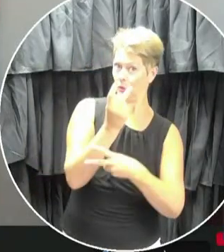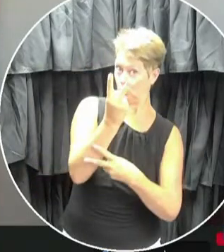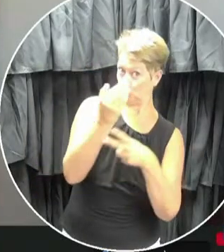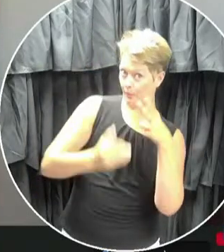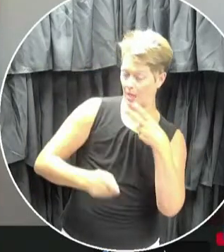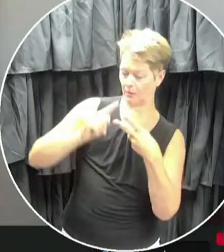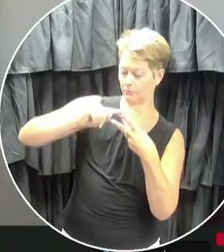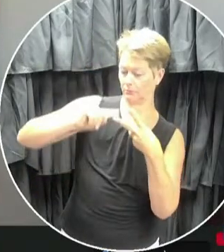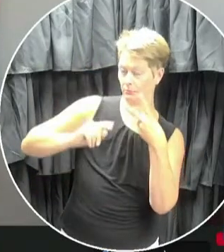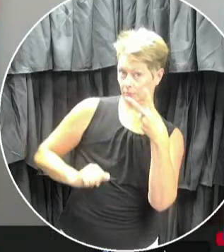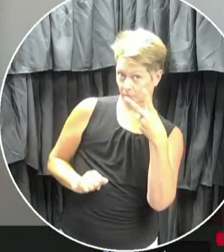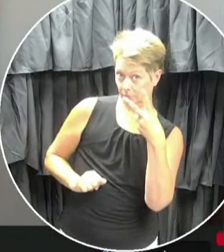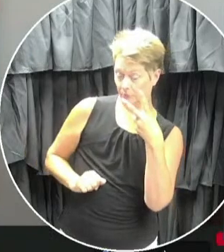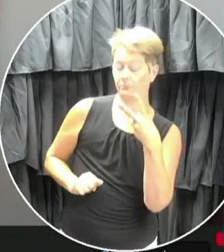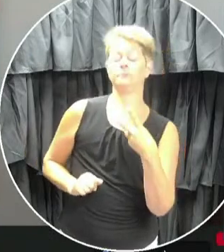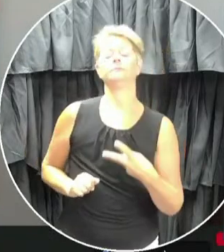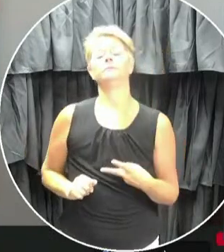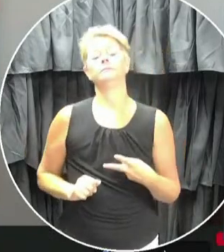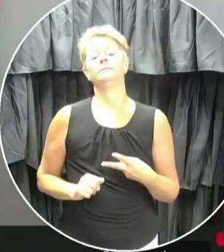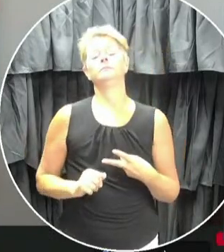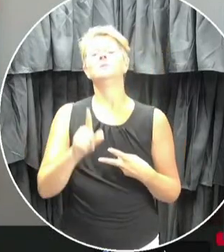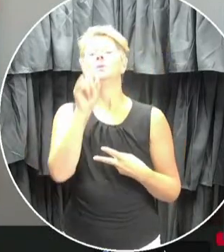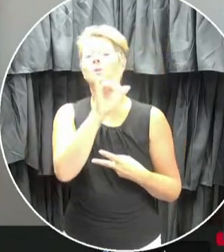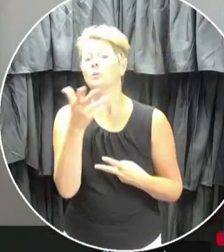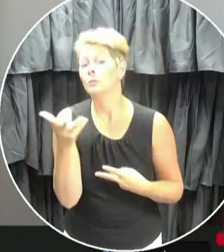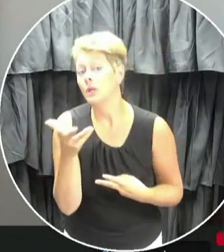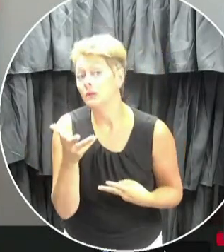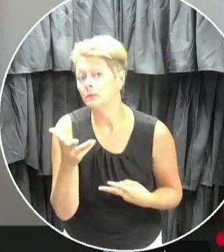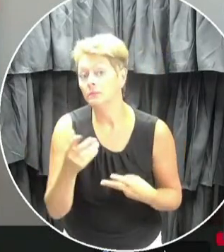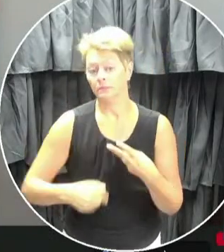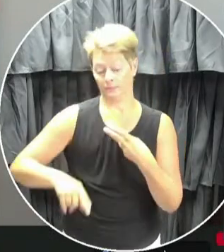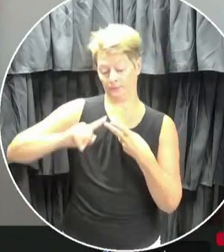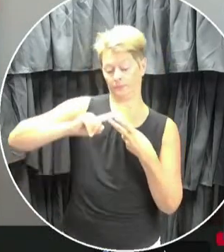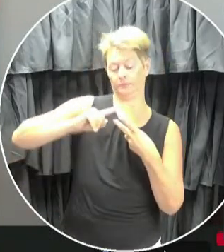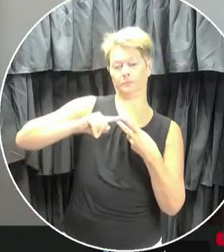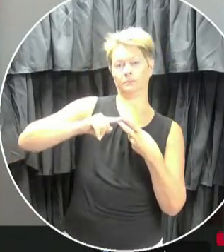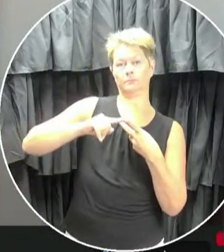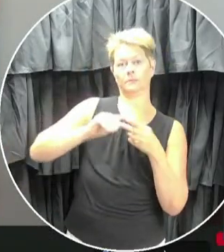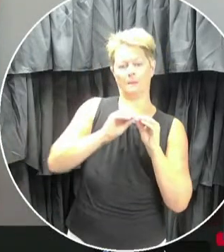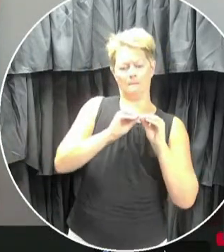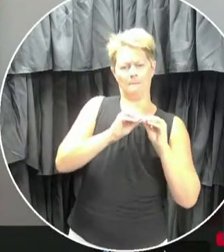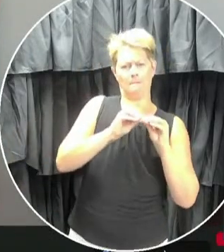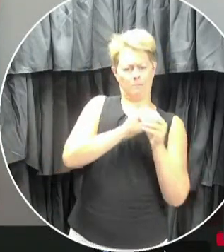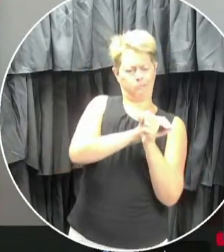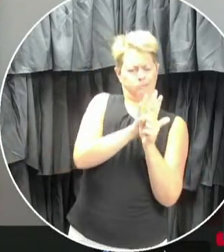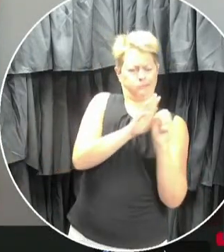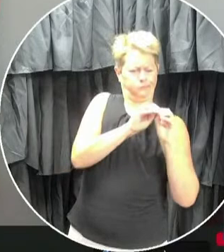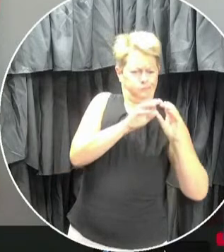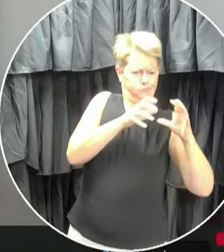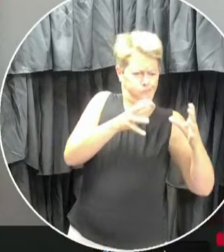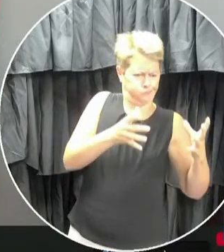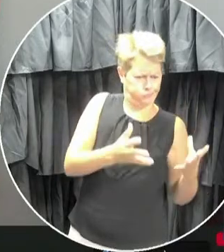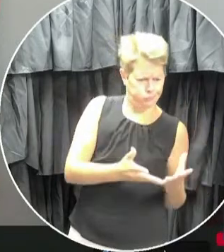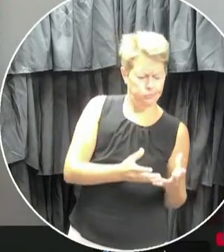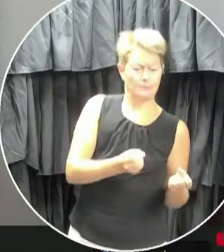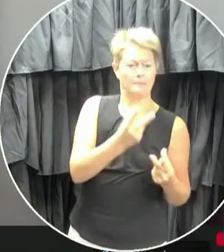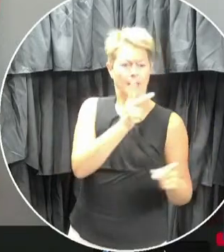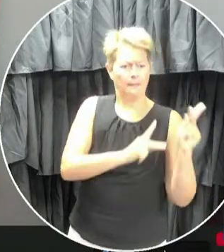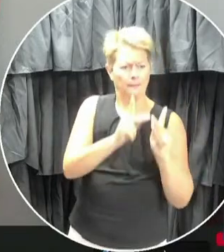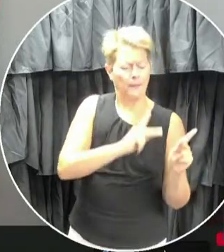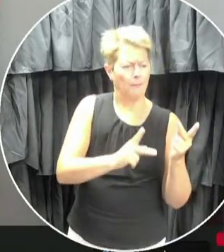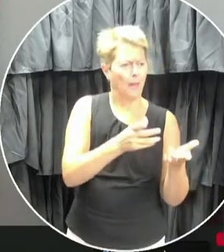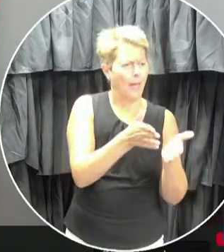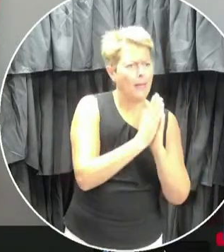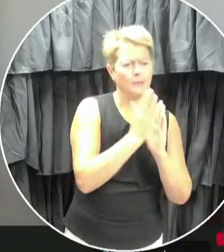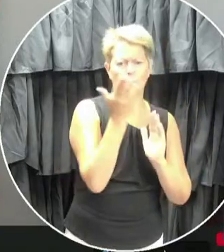September, and it breaks down like this. In the pandemic and the COVID scenario, there's a lot of what's and why's that have to be